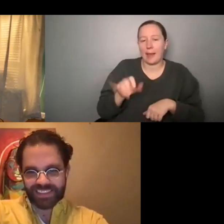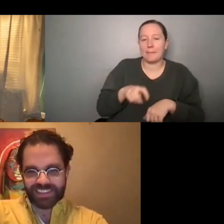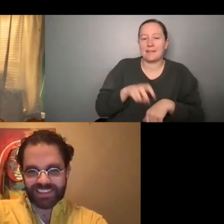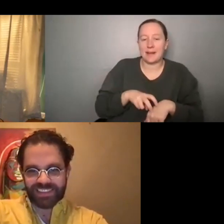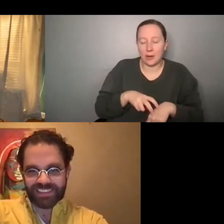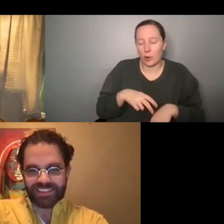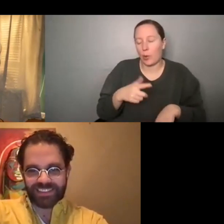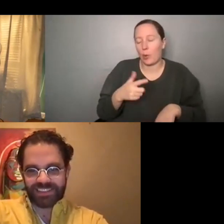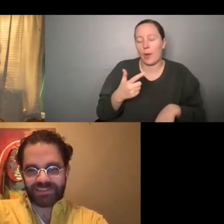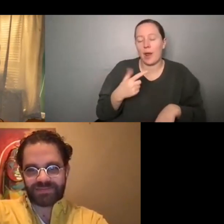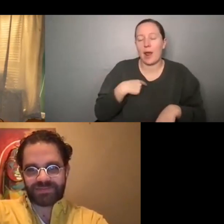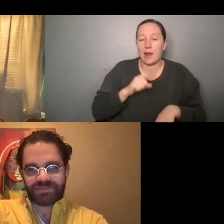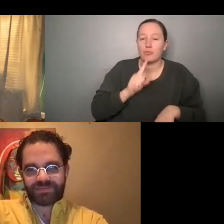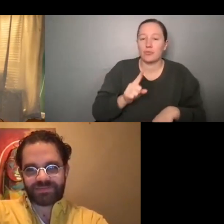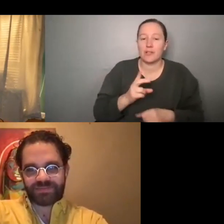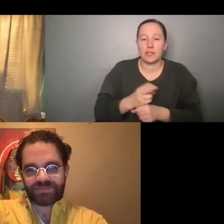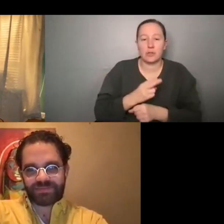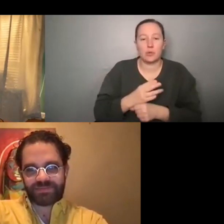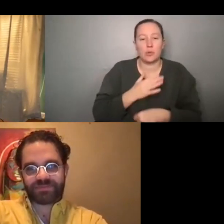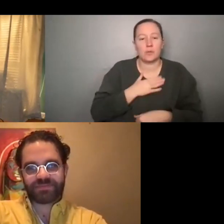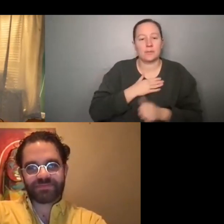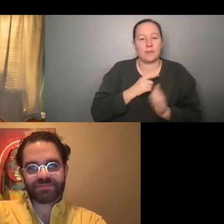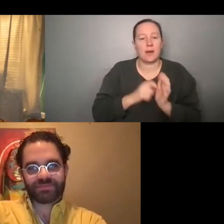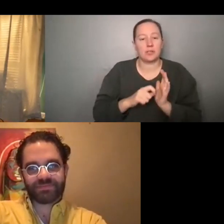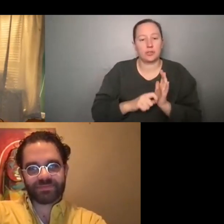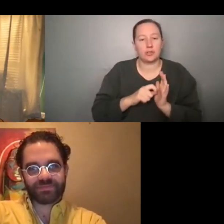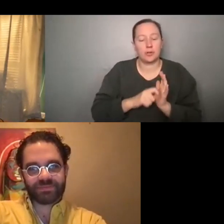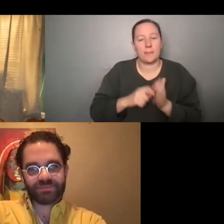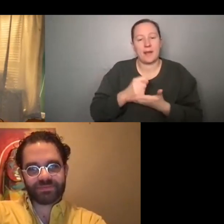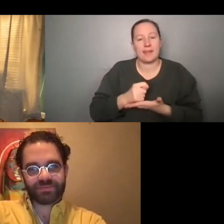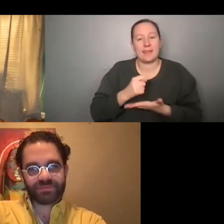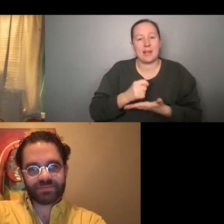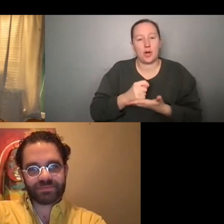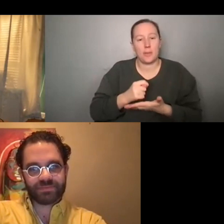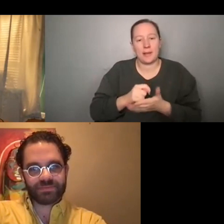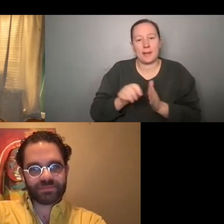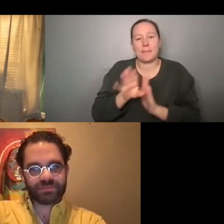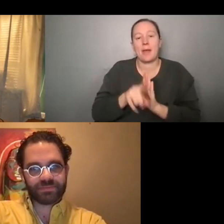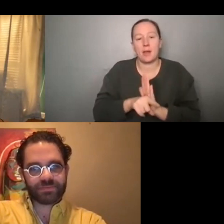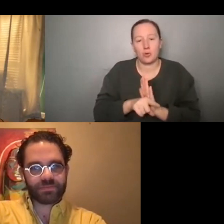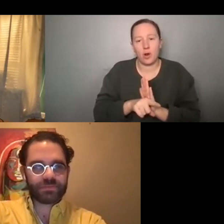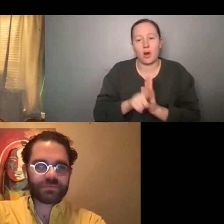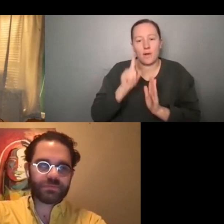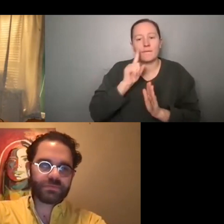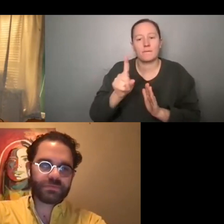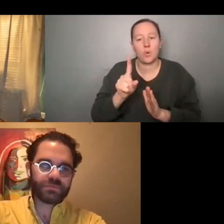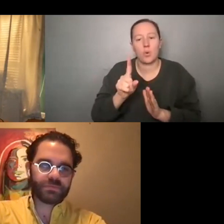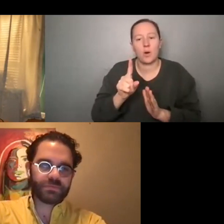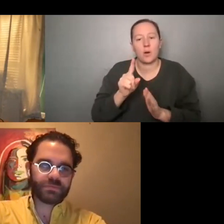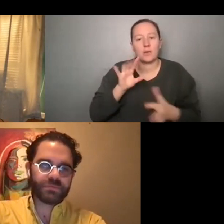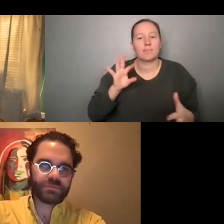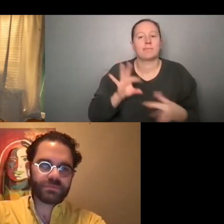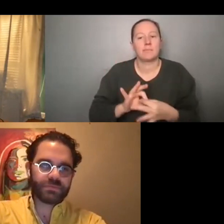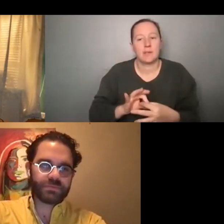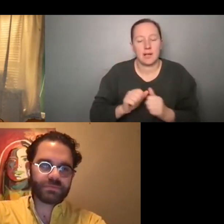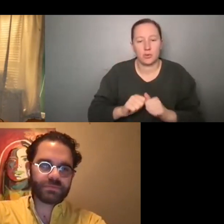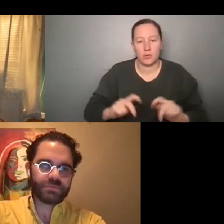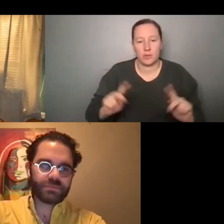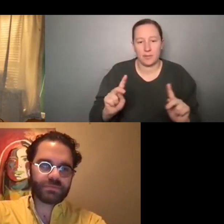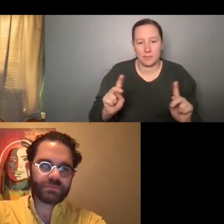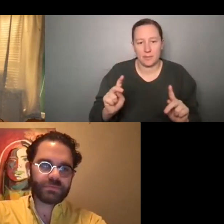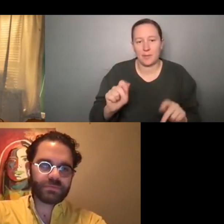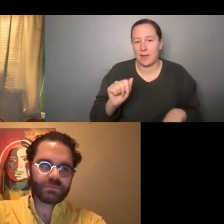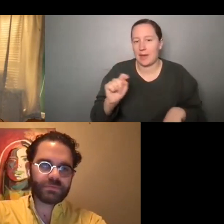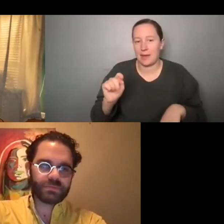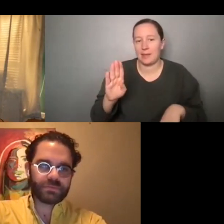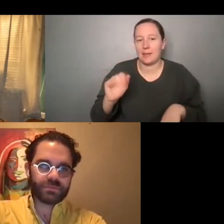use like my journalism and therapist background to make genuine connections with everyone in the lab.